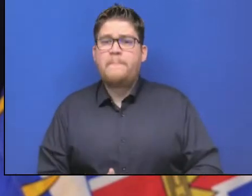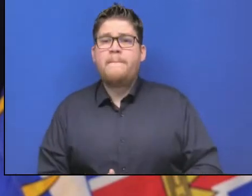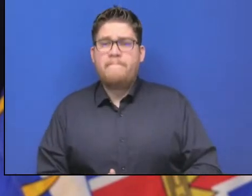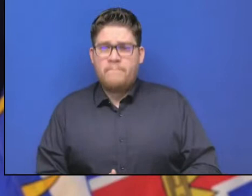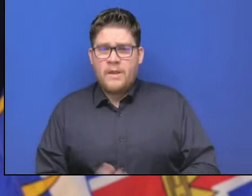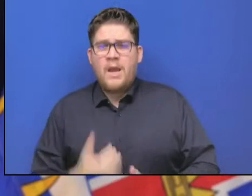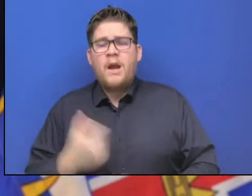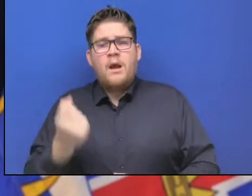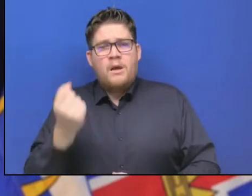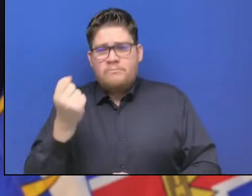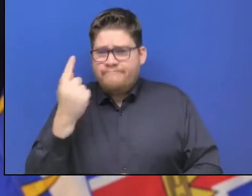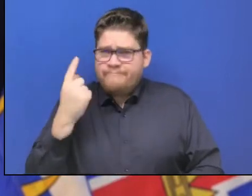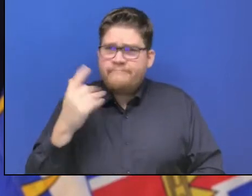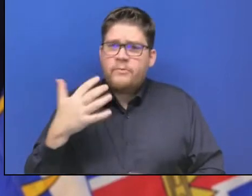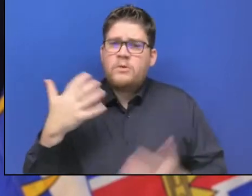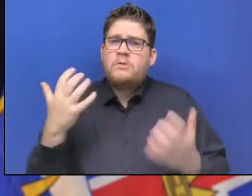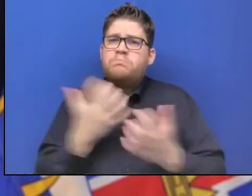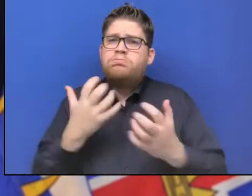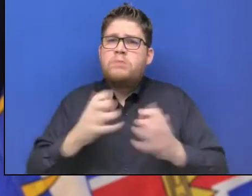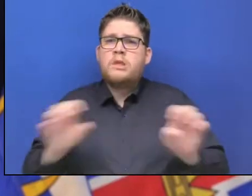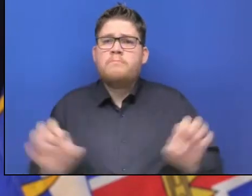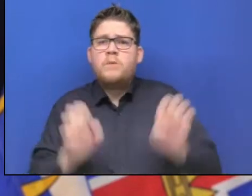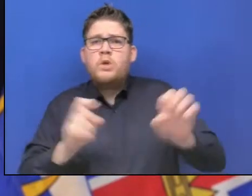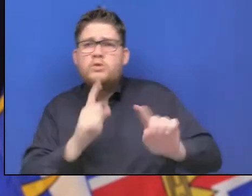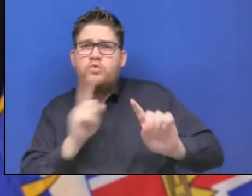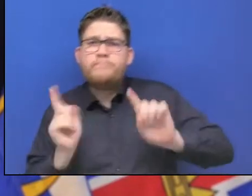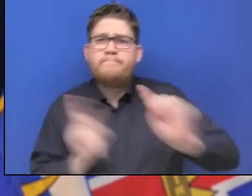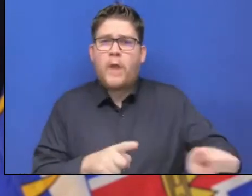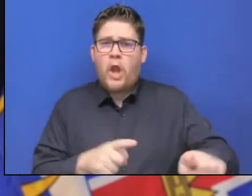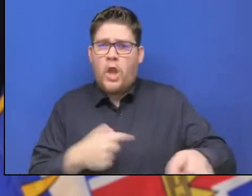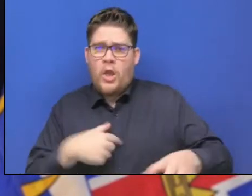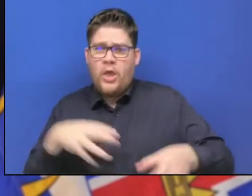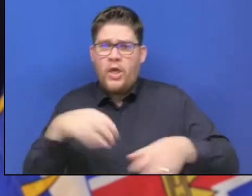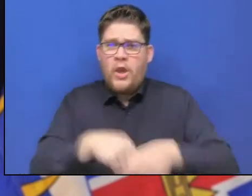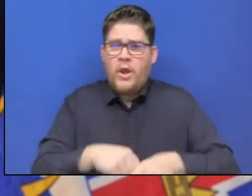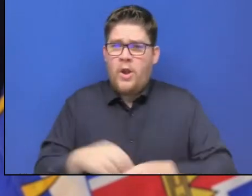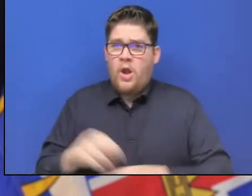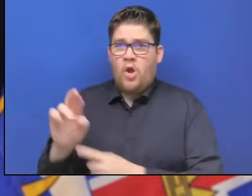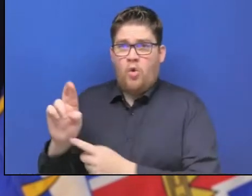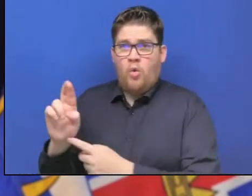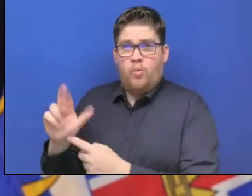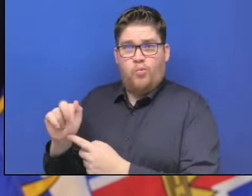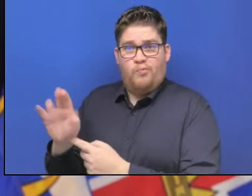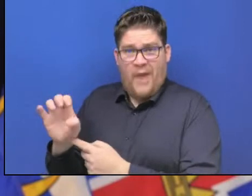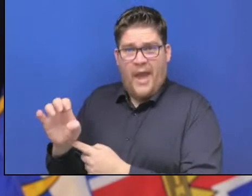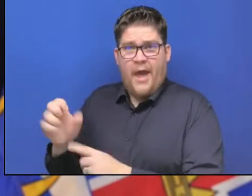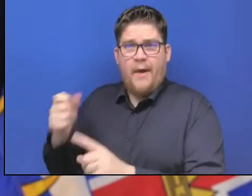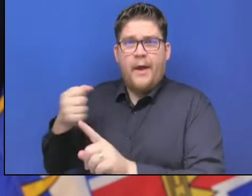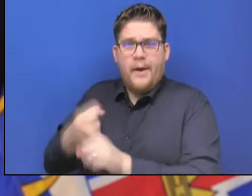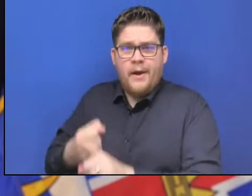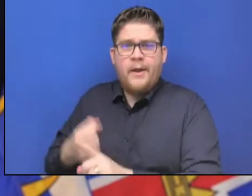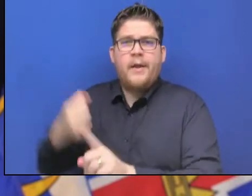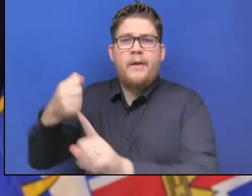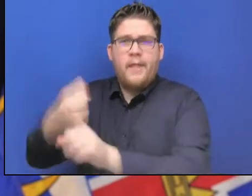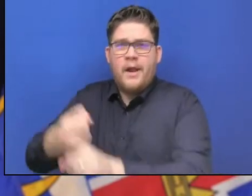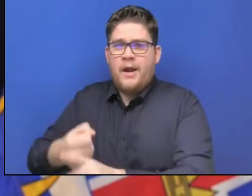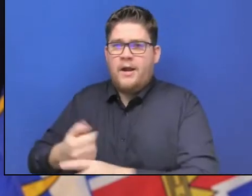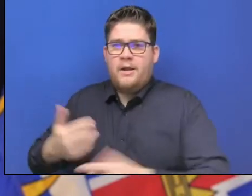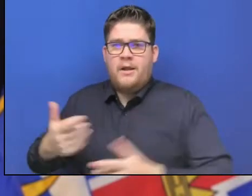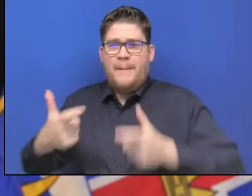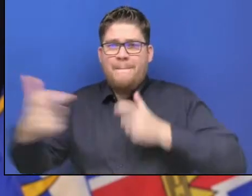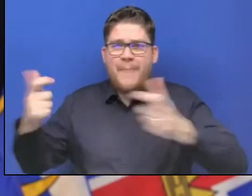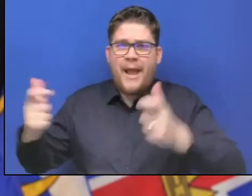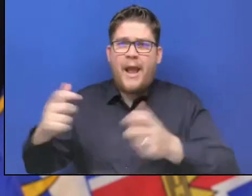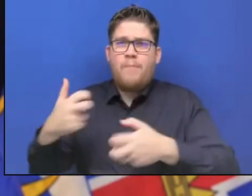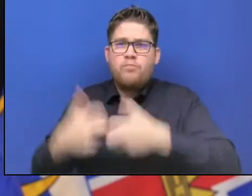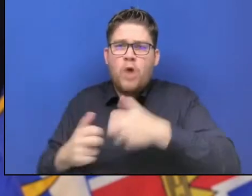disasters like this both in the number and in the scale that we have seen lately. And we know that these shifts are due to